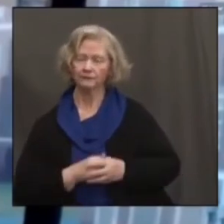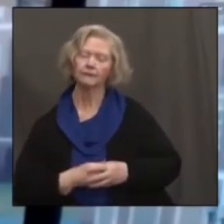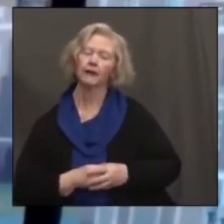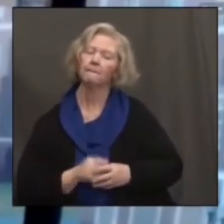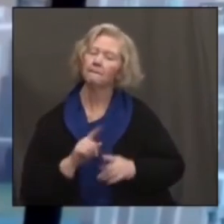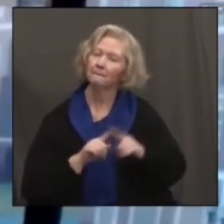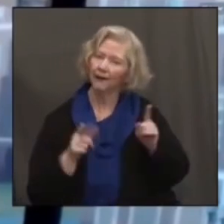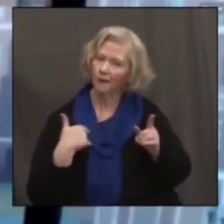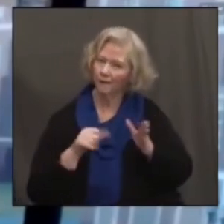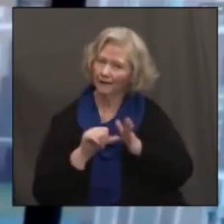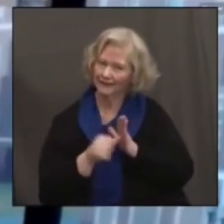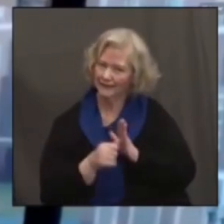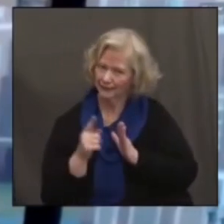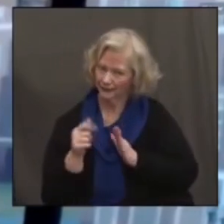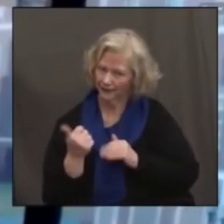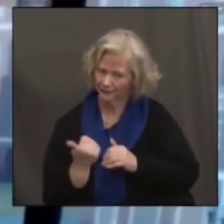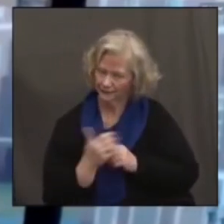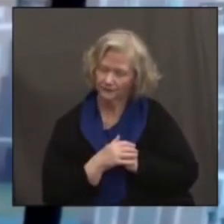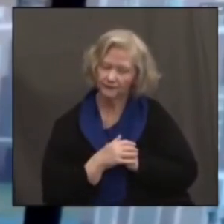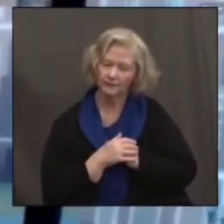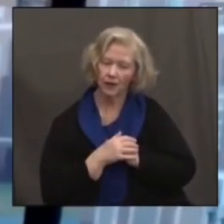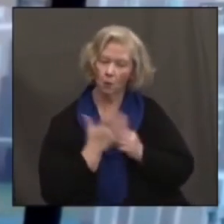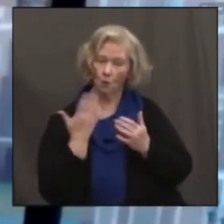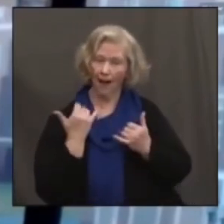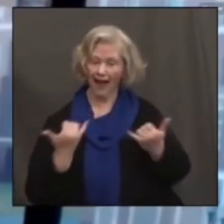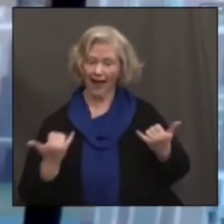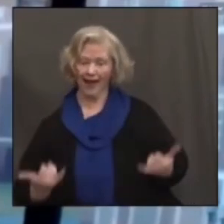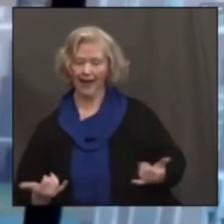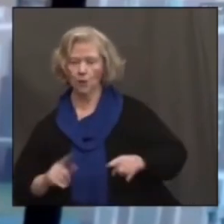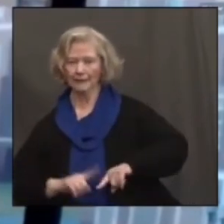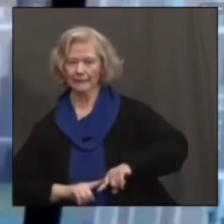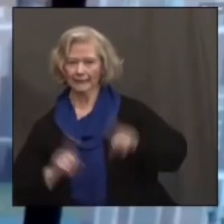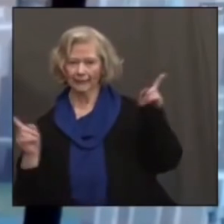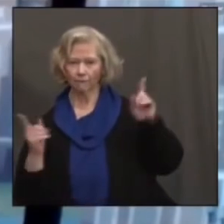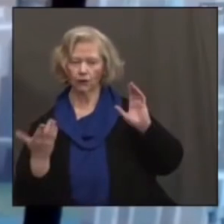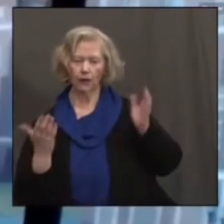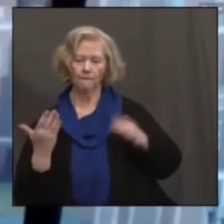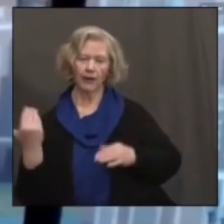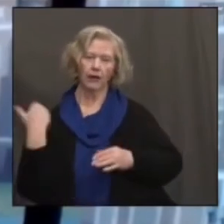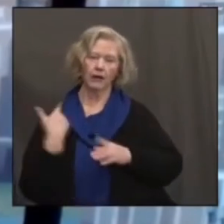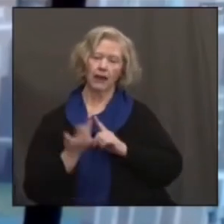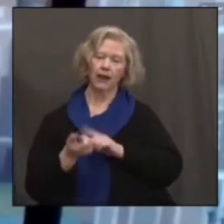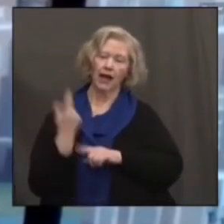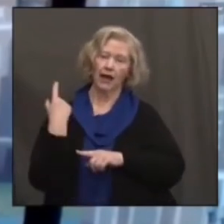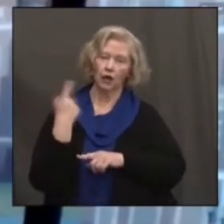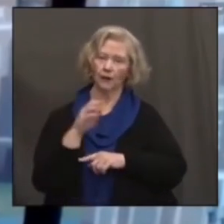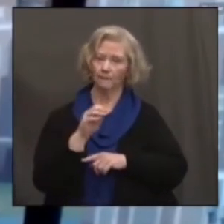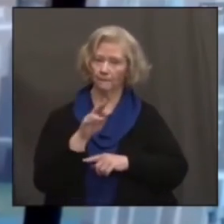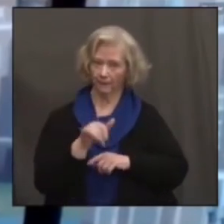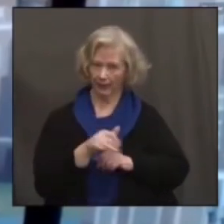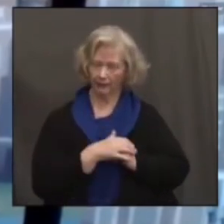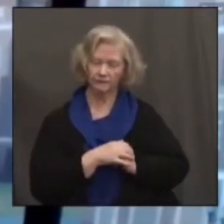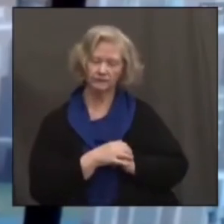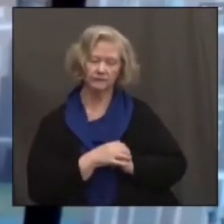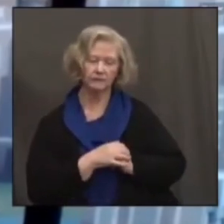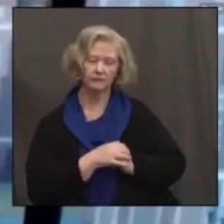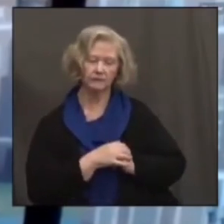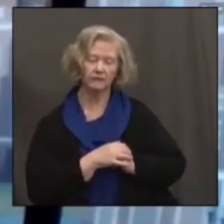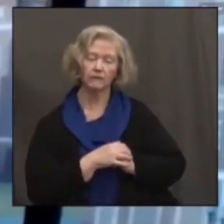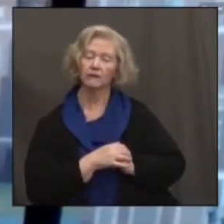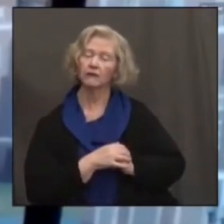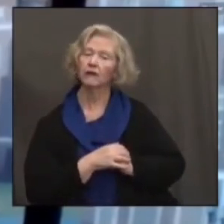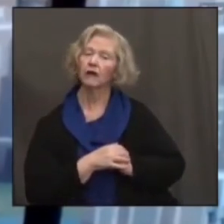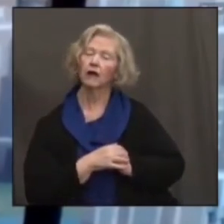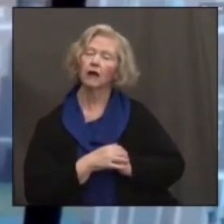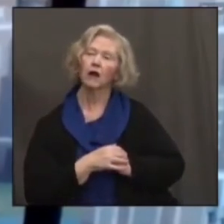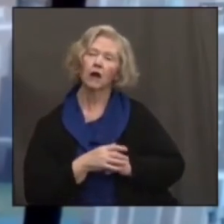that's important and why we're different now than we were, for example, in back in May when we opened Connecticut. We vaccinated, you know,